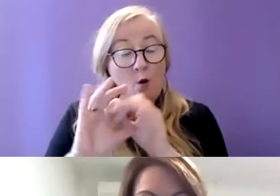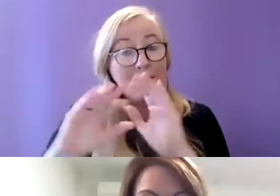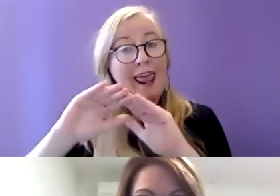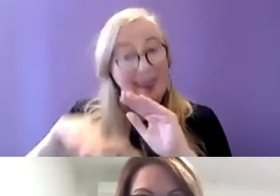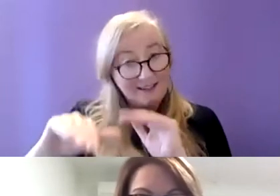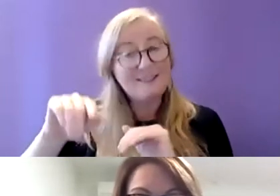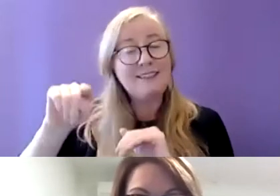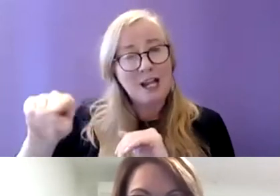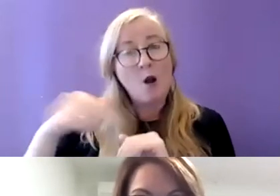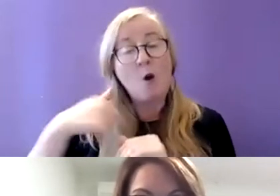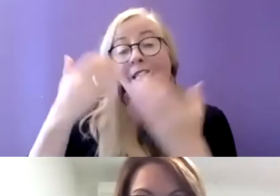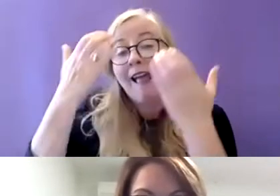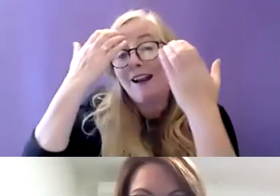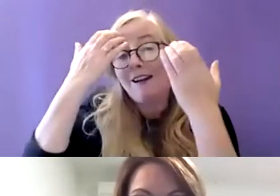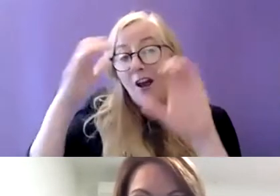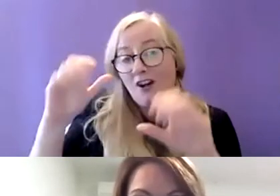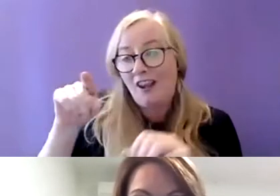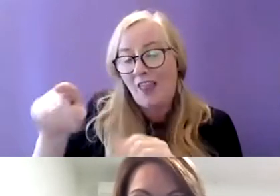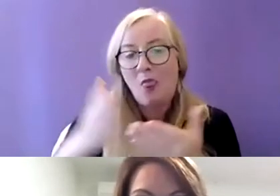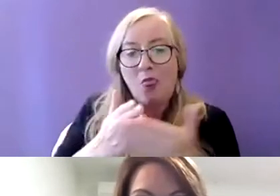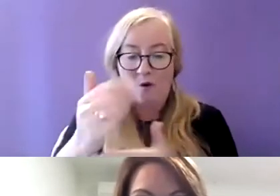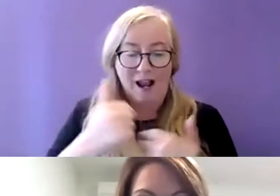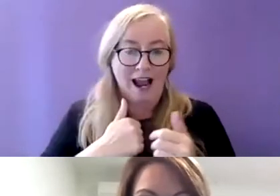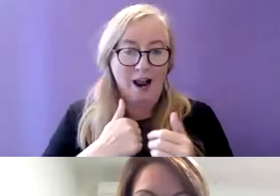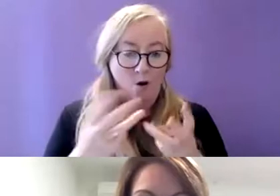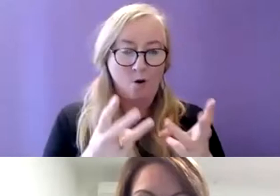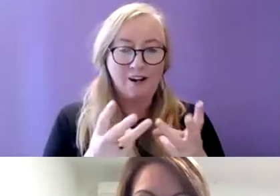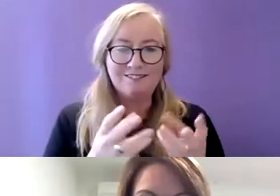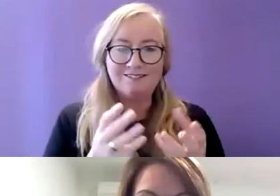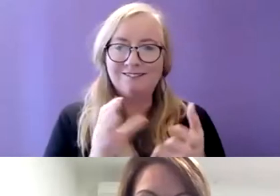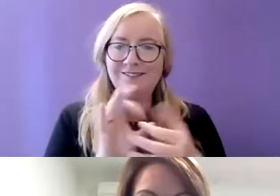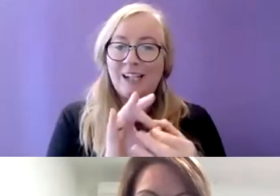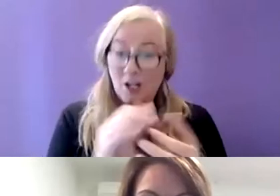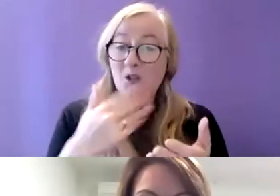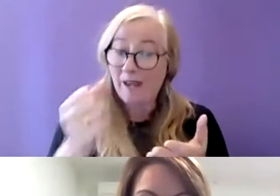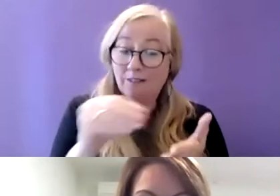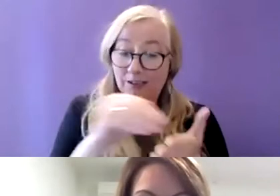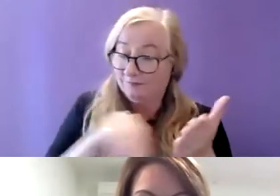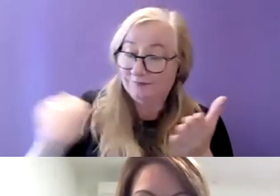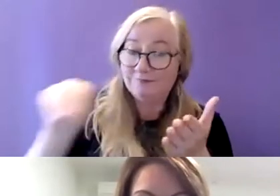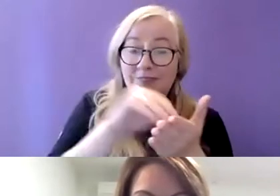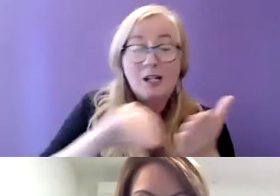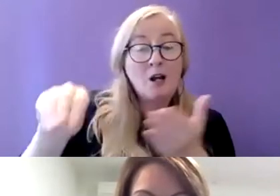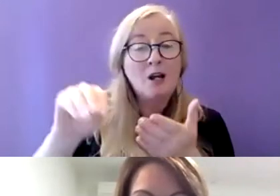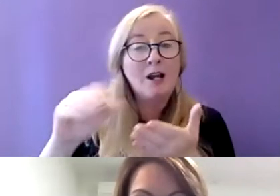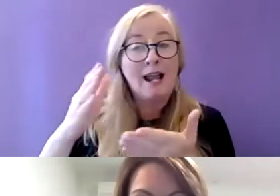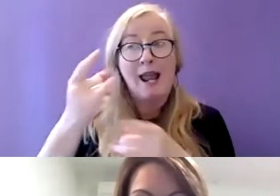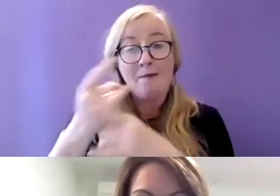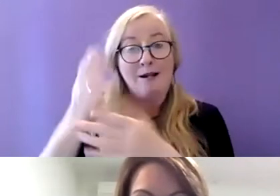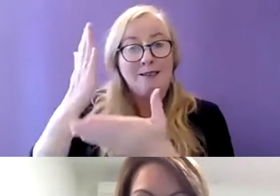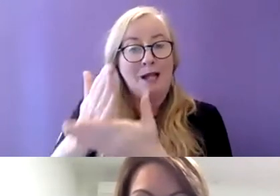acknowledge that in our own work on the homelessness side so we put money into prevention programs